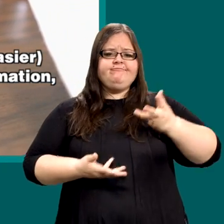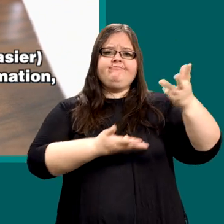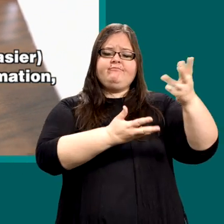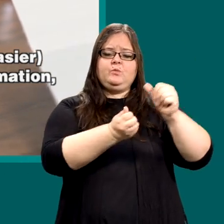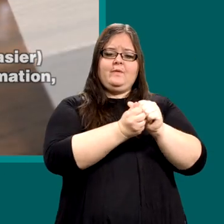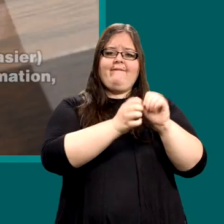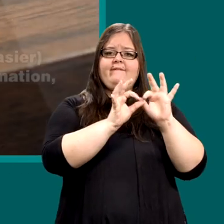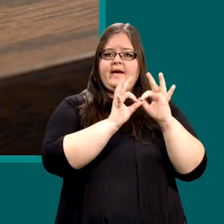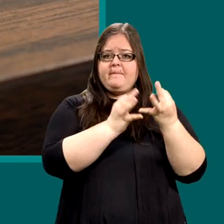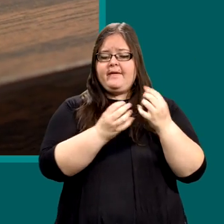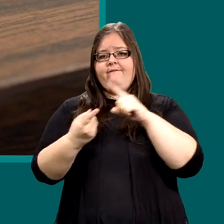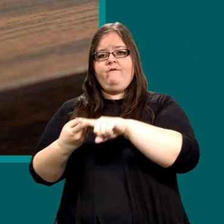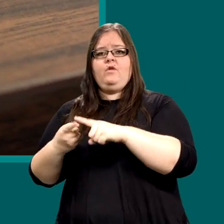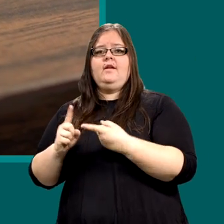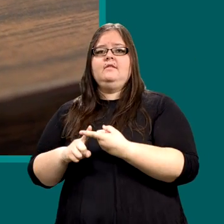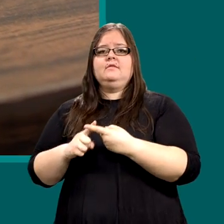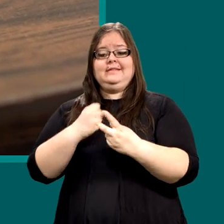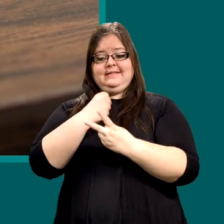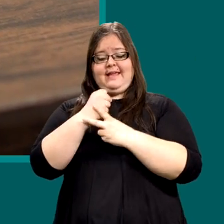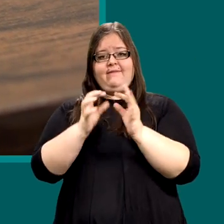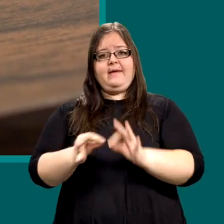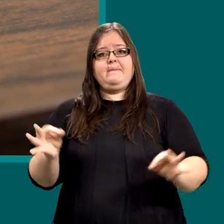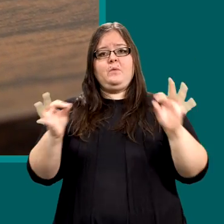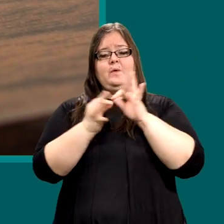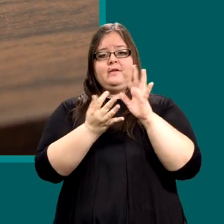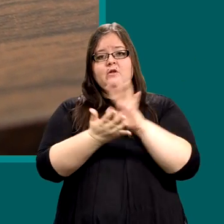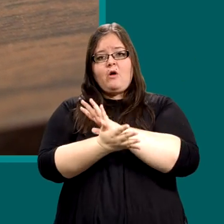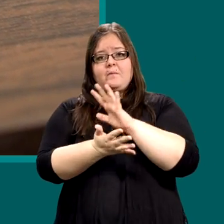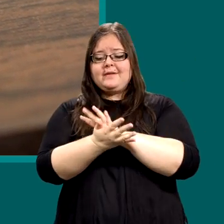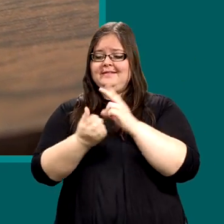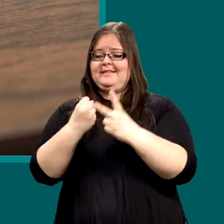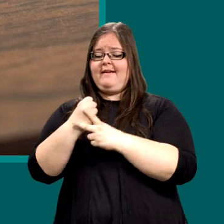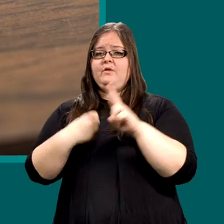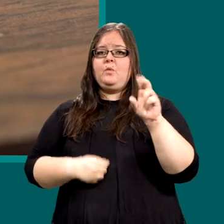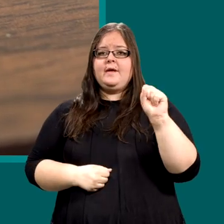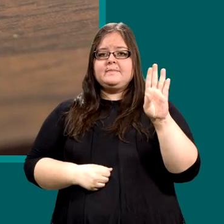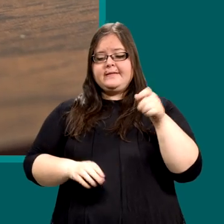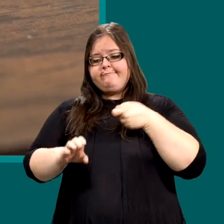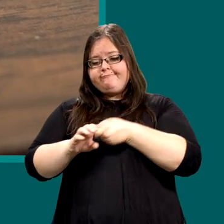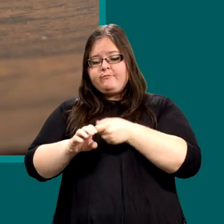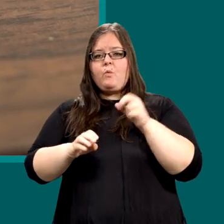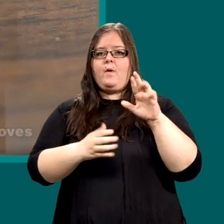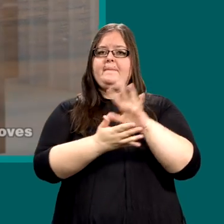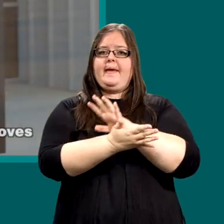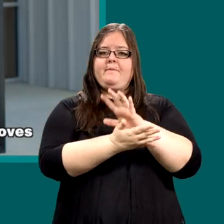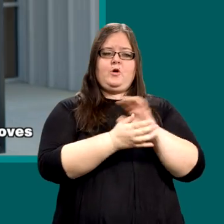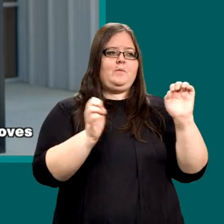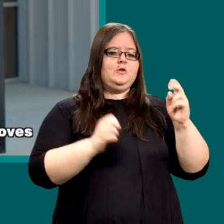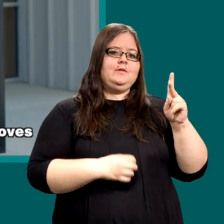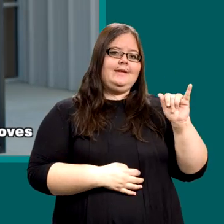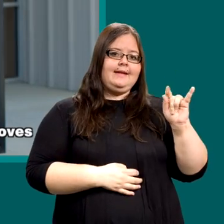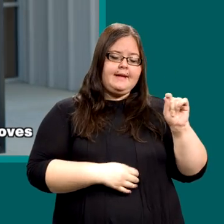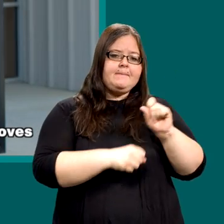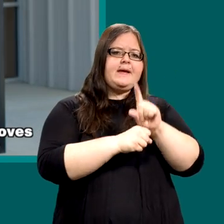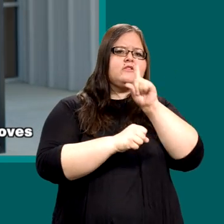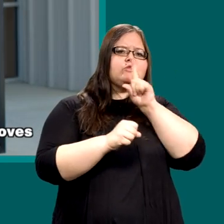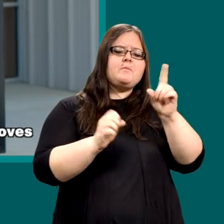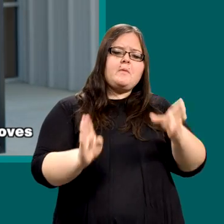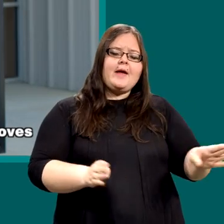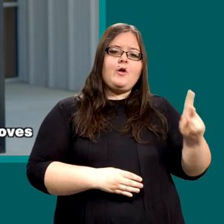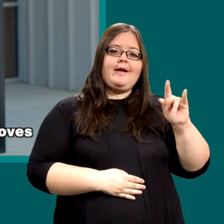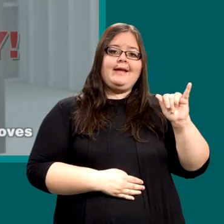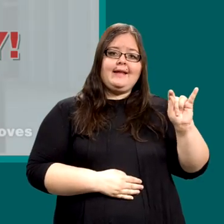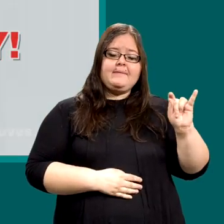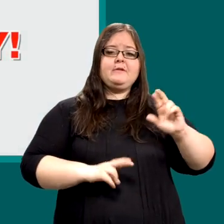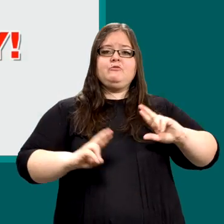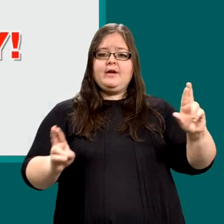family and friends. Save important documents on a flash drive or keep extra copies in your emergency kit. Get a kit, make a plan, be